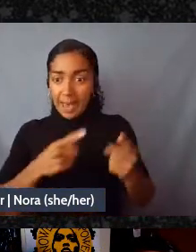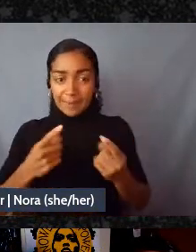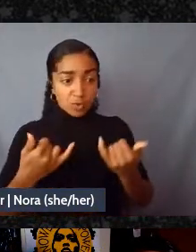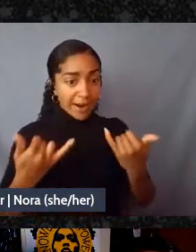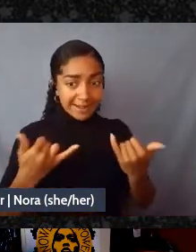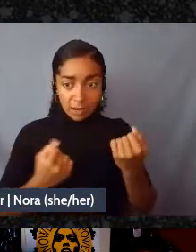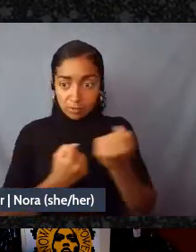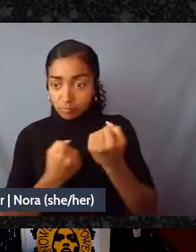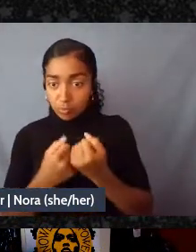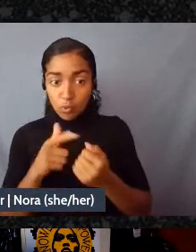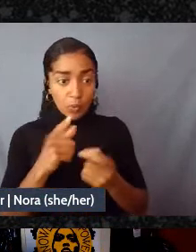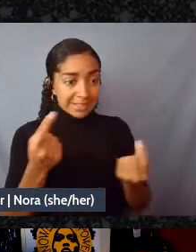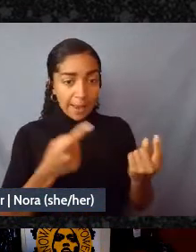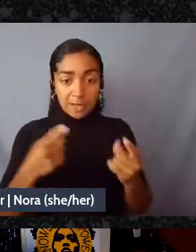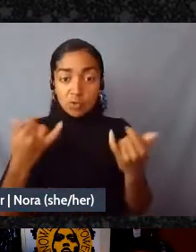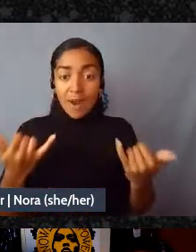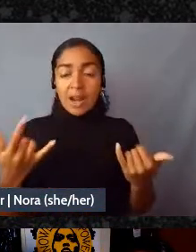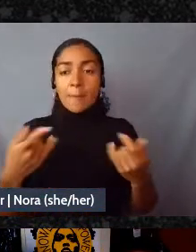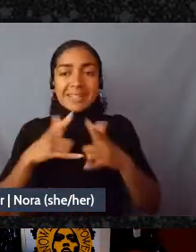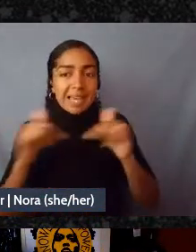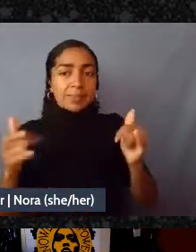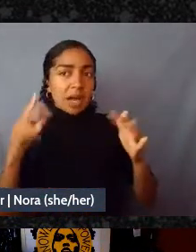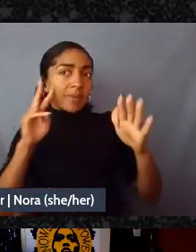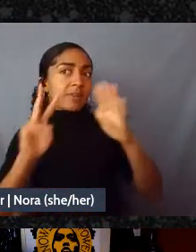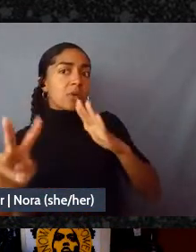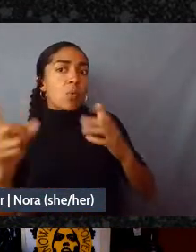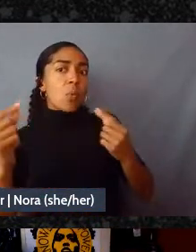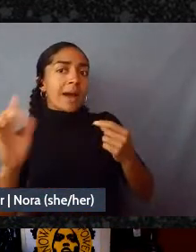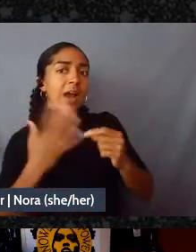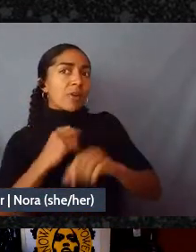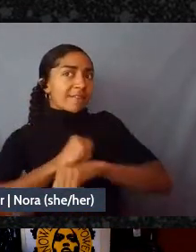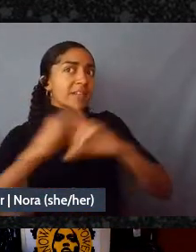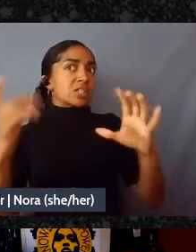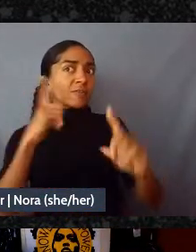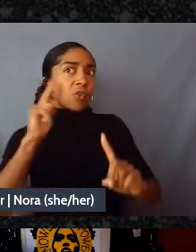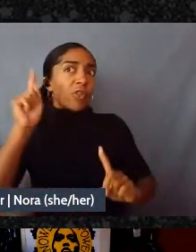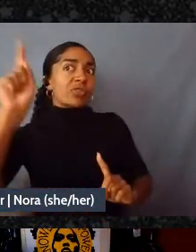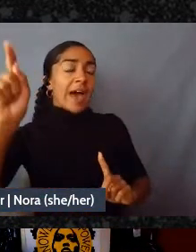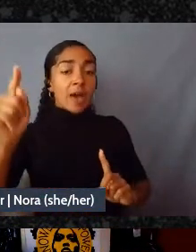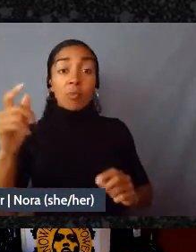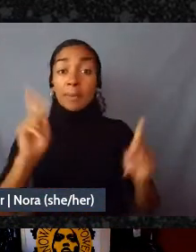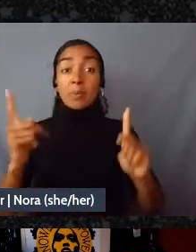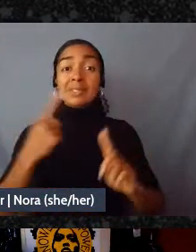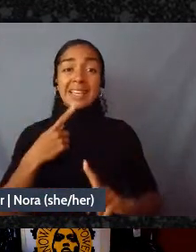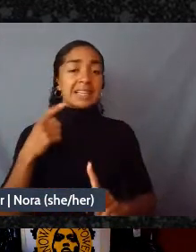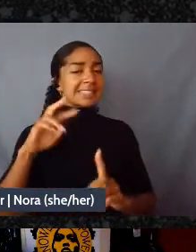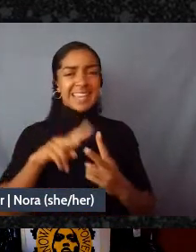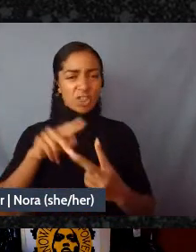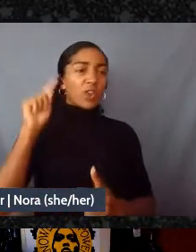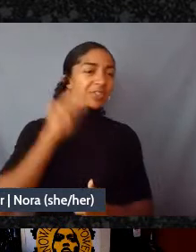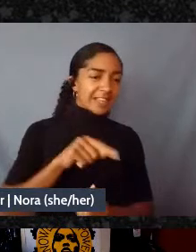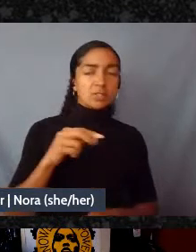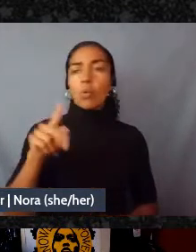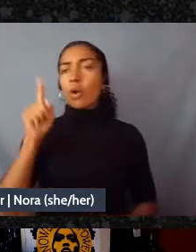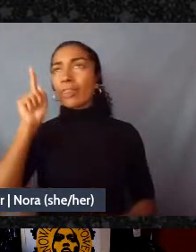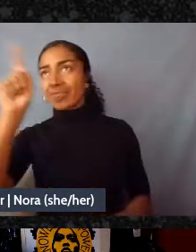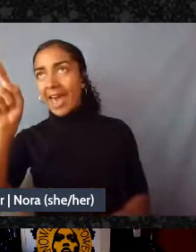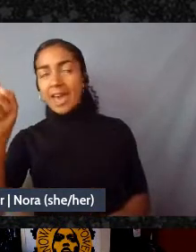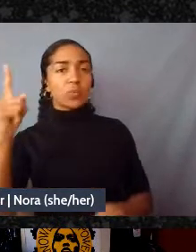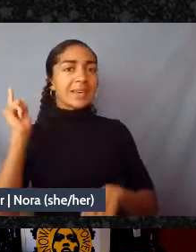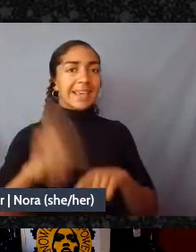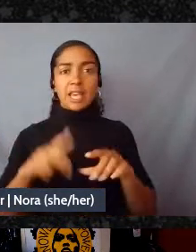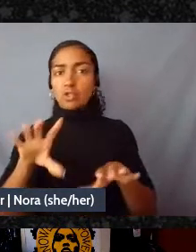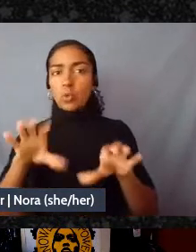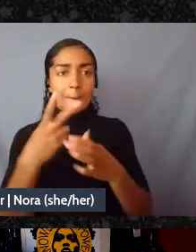and I feel like whenever people say we have to drop one or the other that's where we get into an unnecessary battle